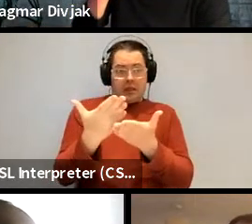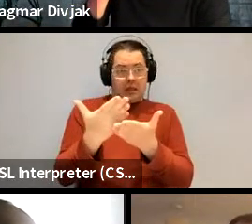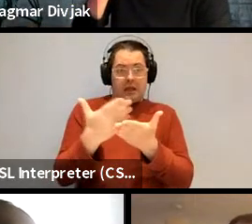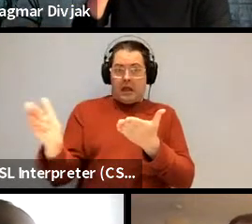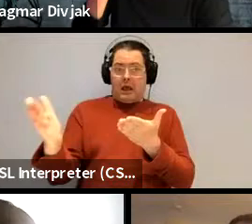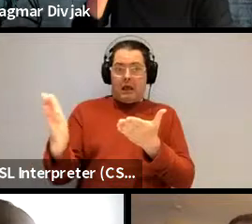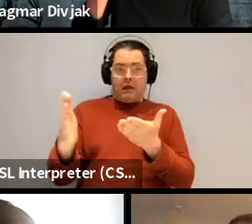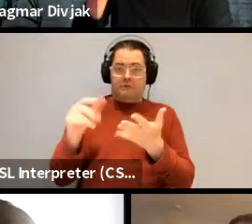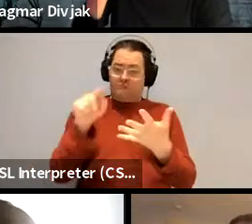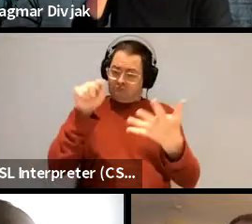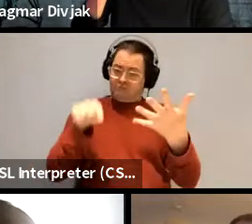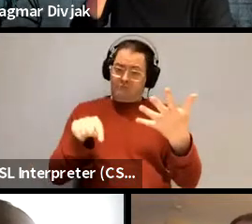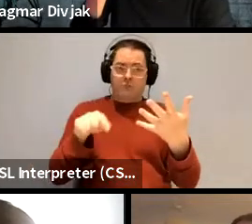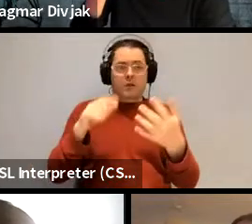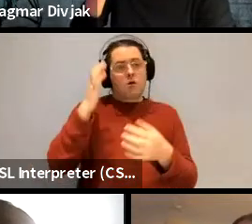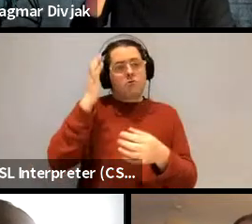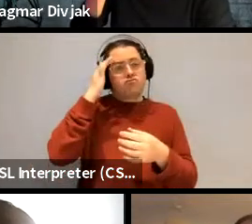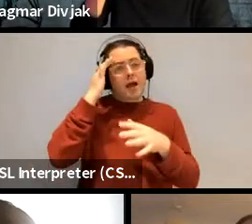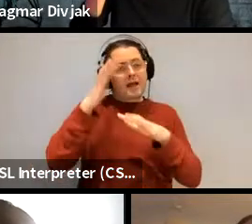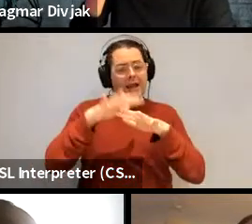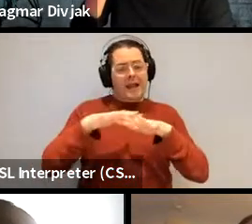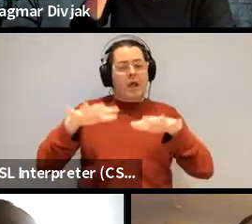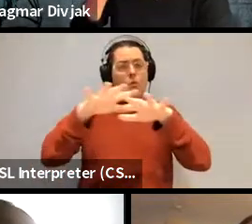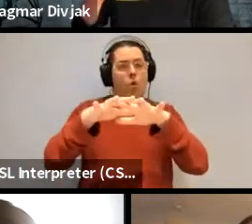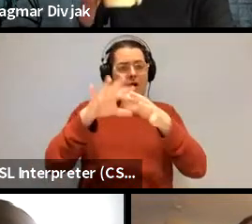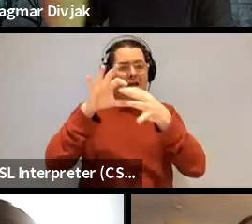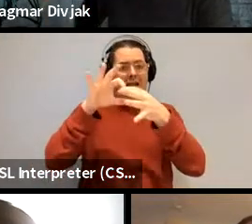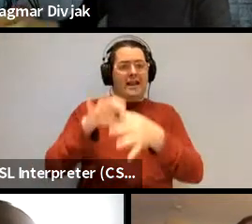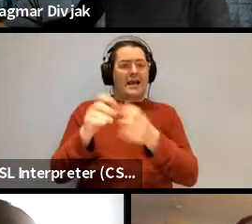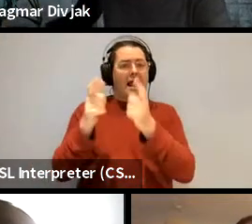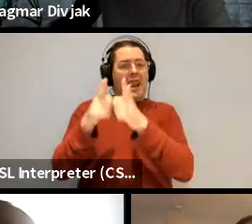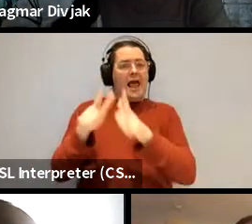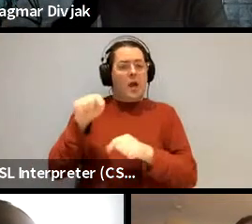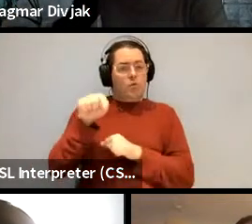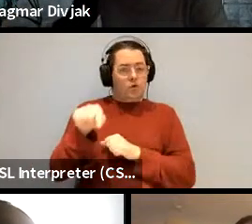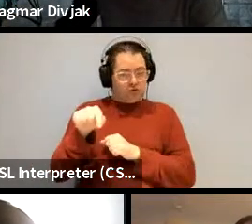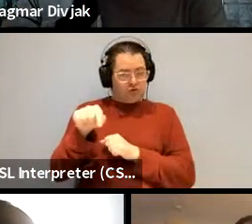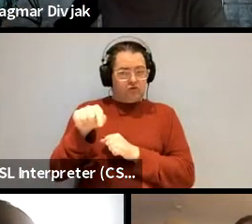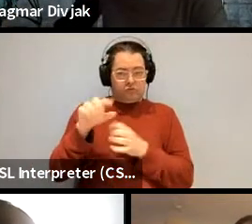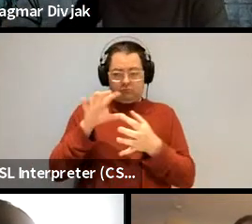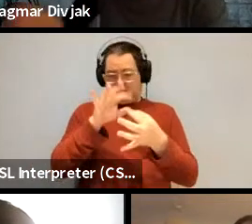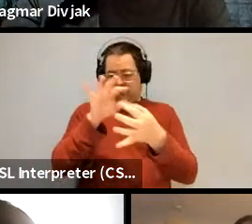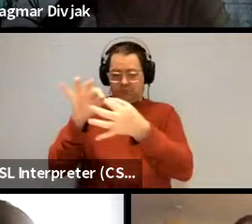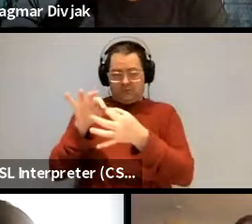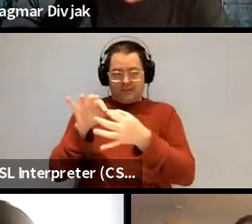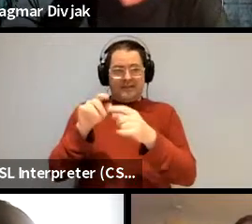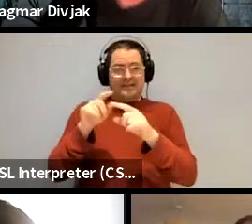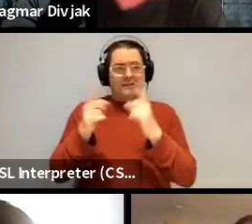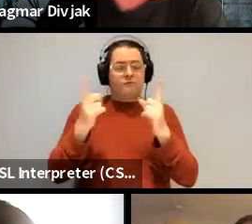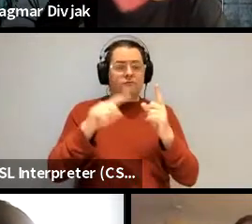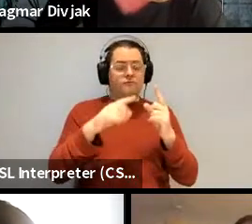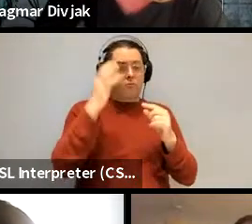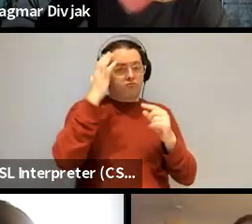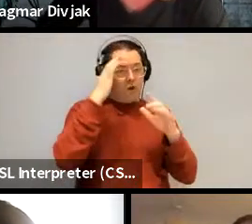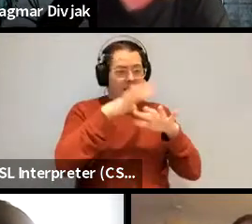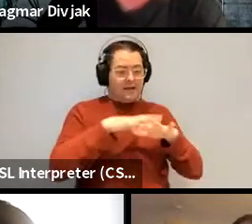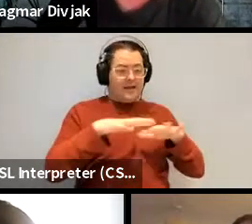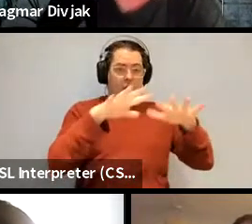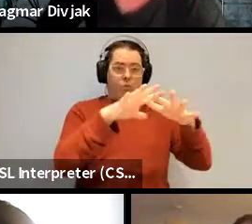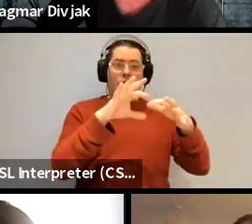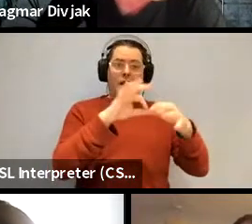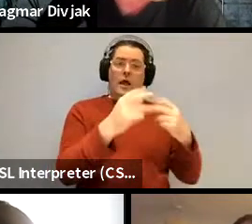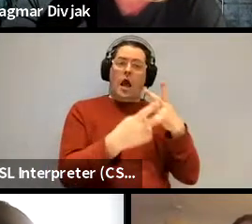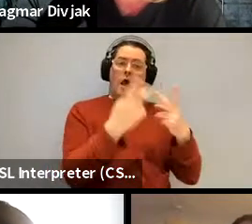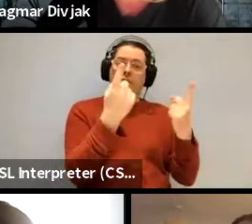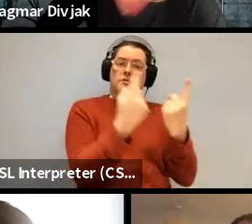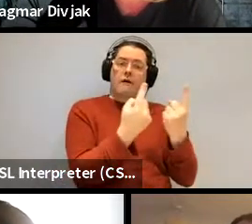the brain networks which are doing language are completely separate from brain length from the brain networks that are doing anything else